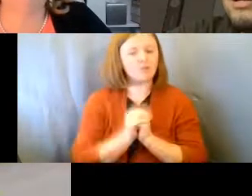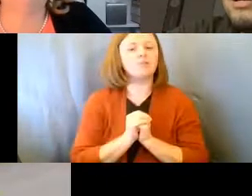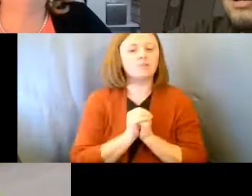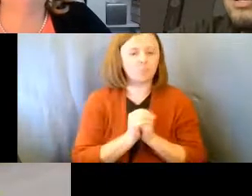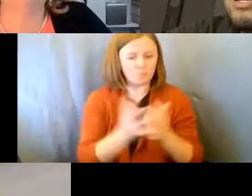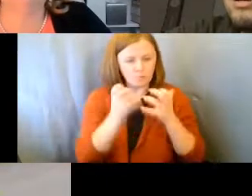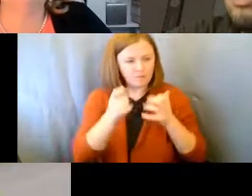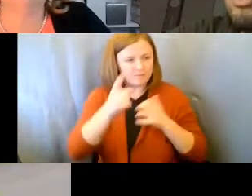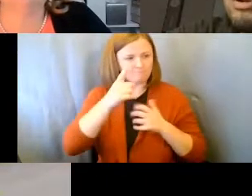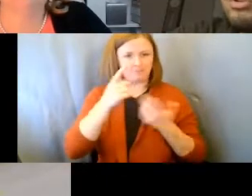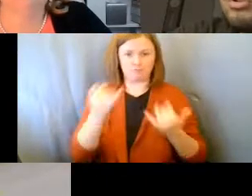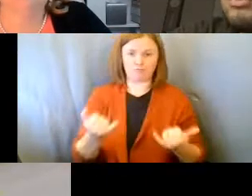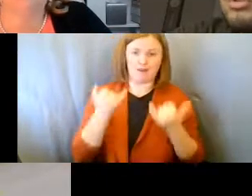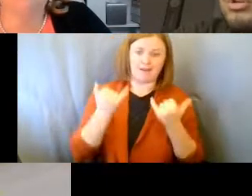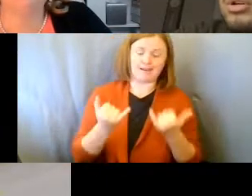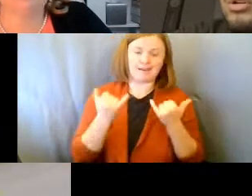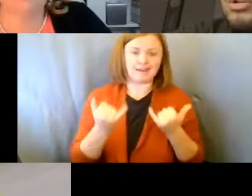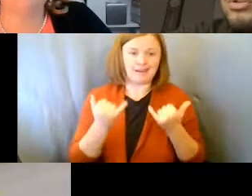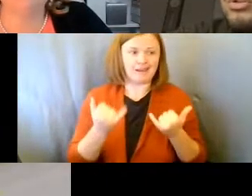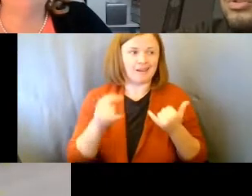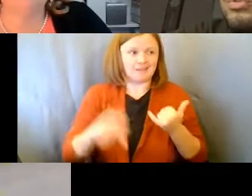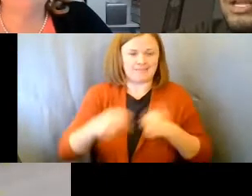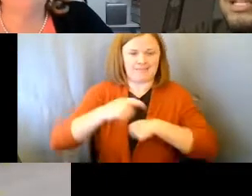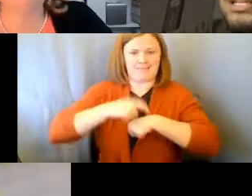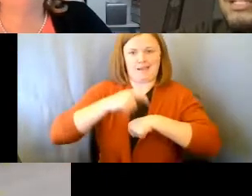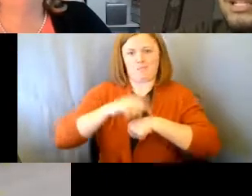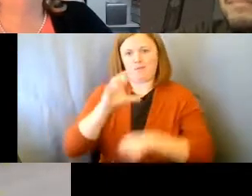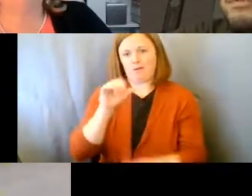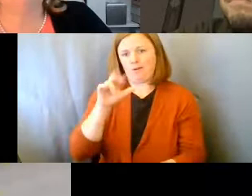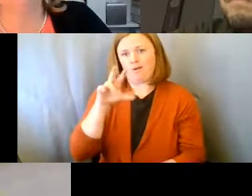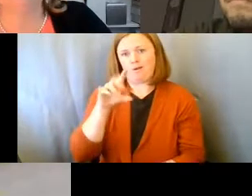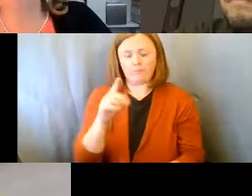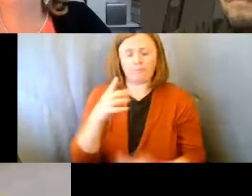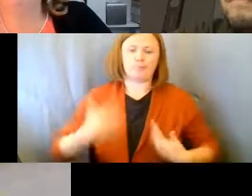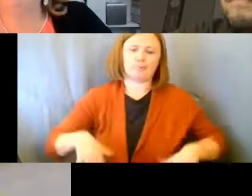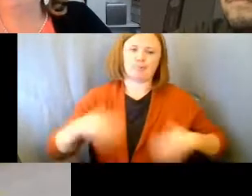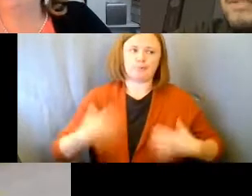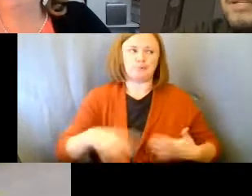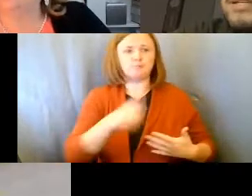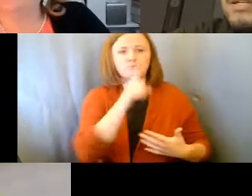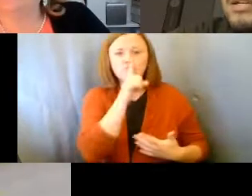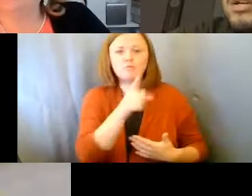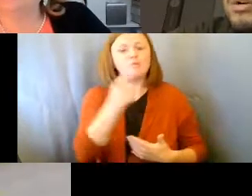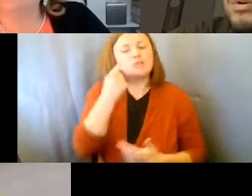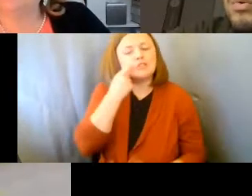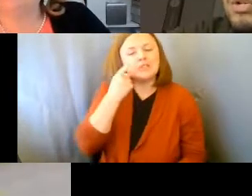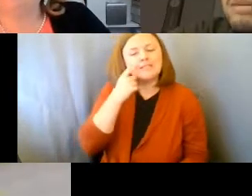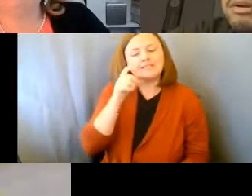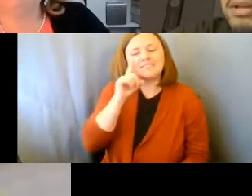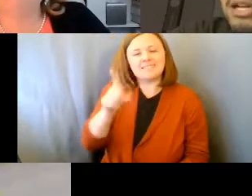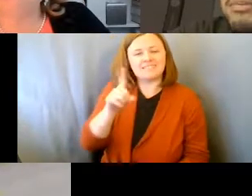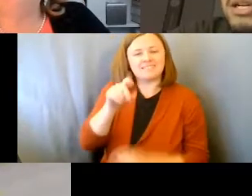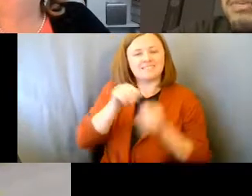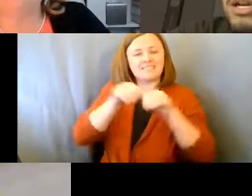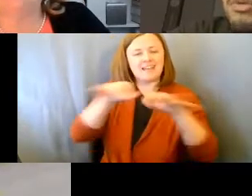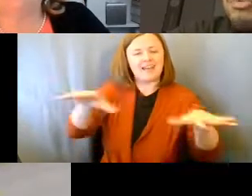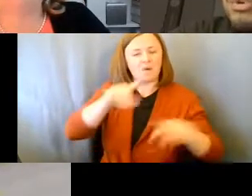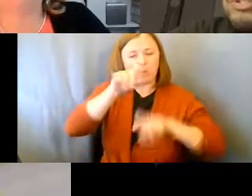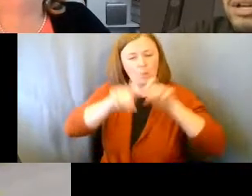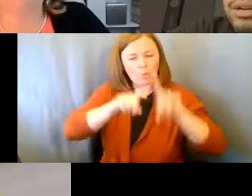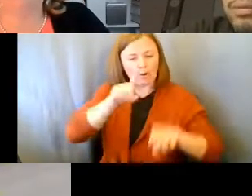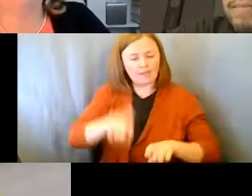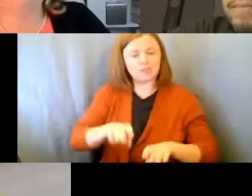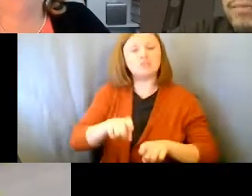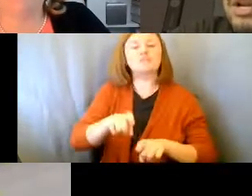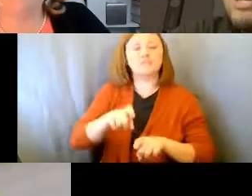each other during this, um, time. It's the, we recently did a survey at Peace and the piece that